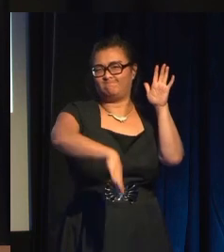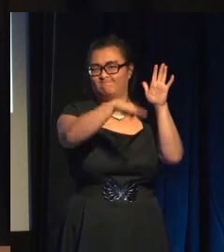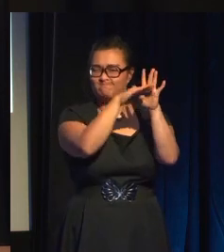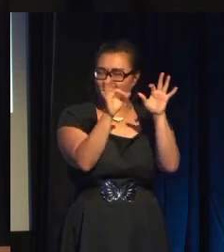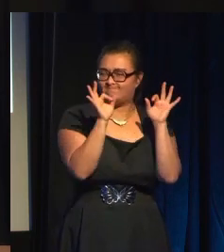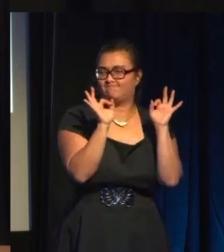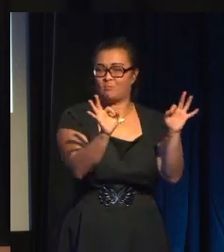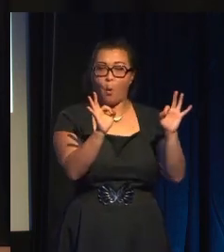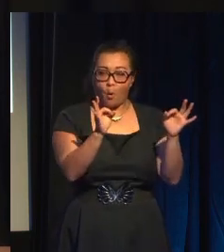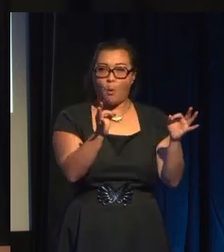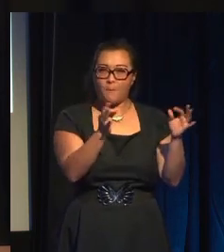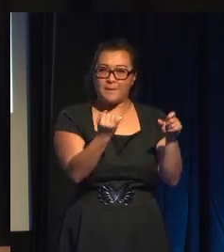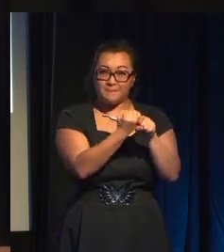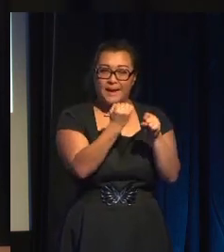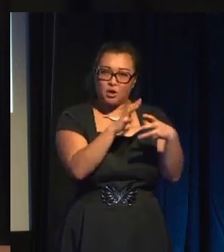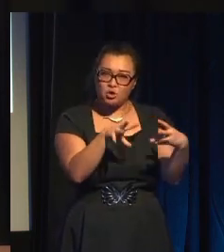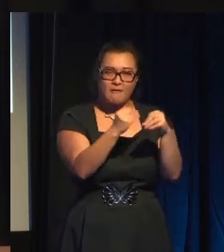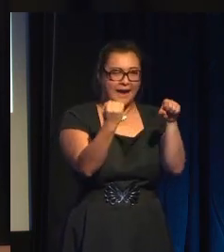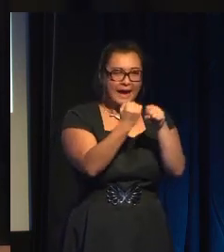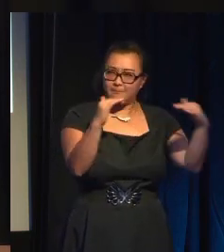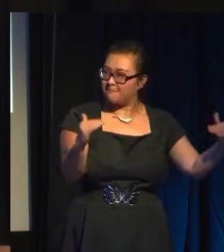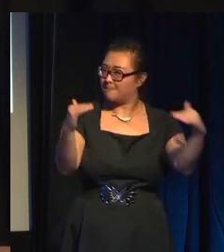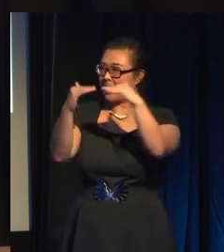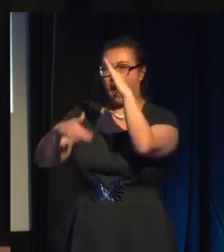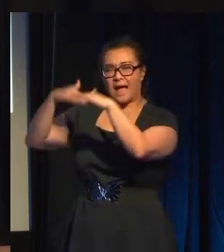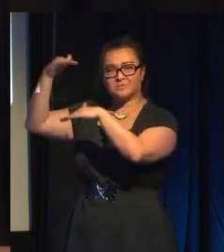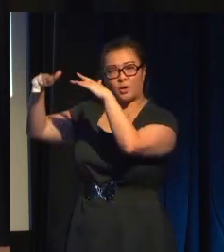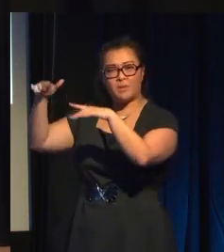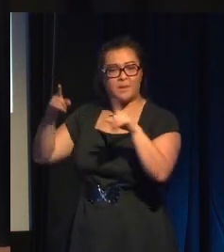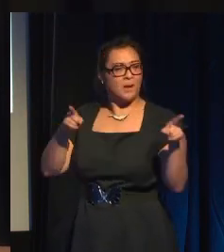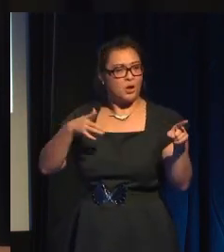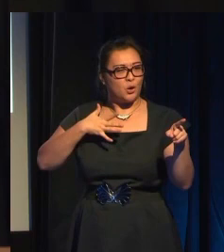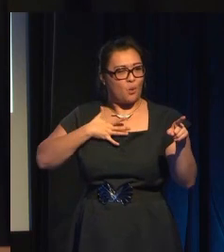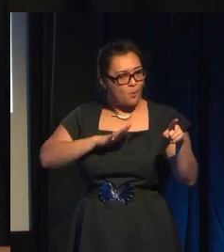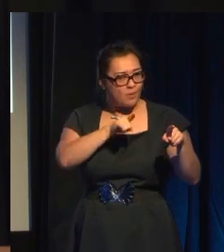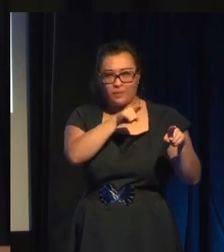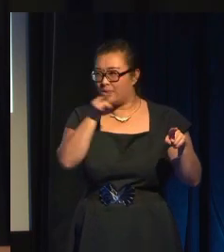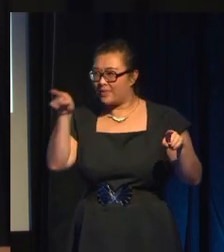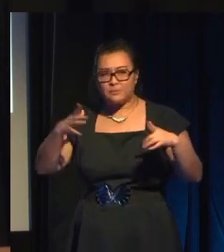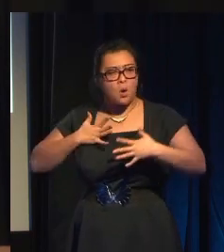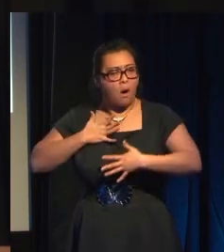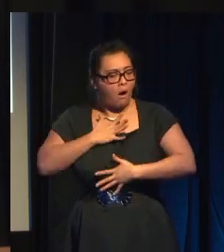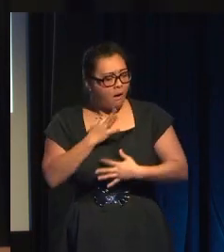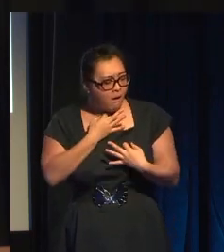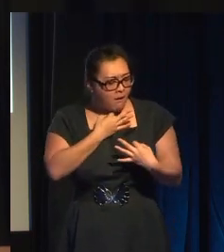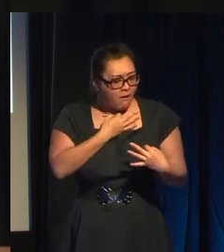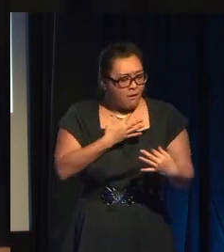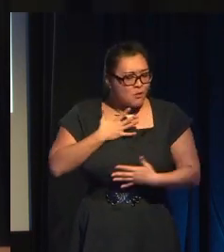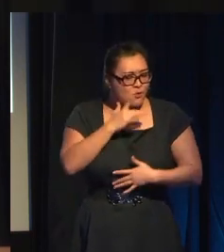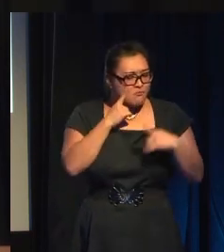humans, maybe it isn't just about making them cry, but acknowledging the importance of making them laugh